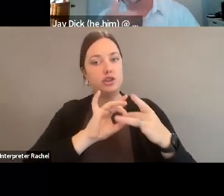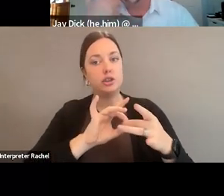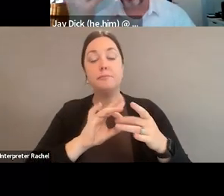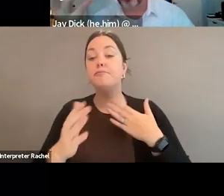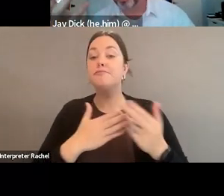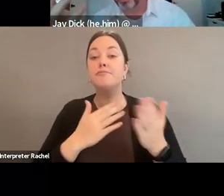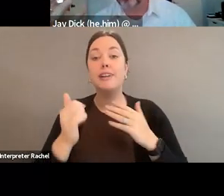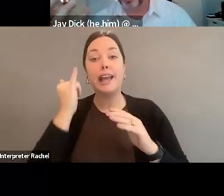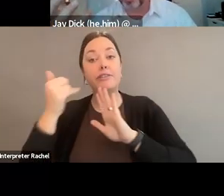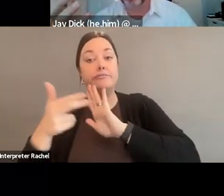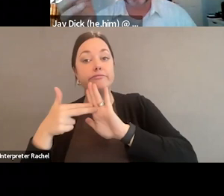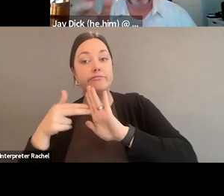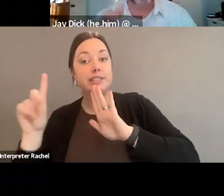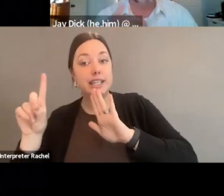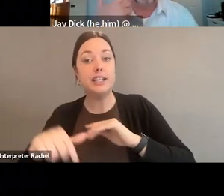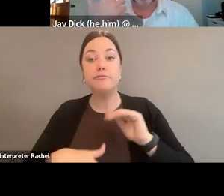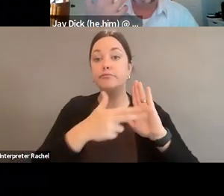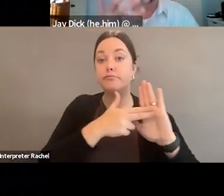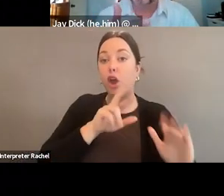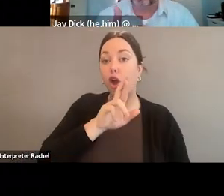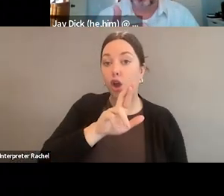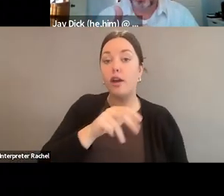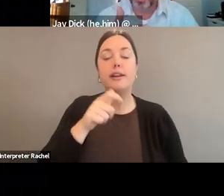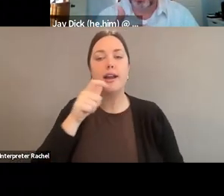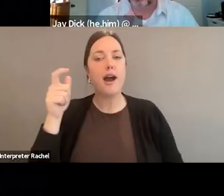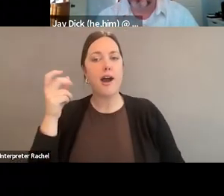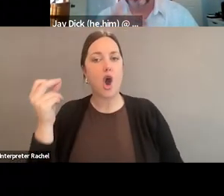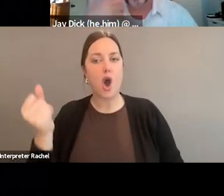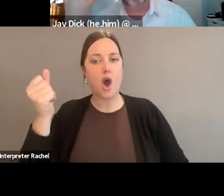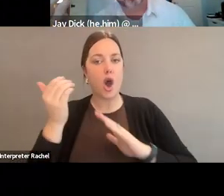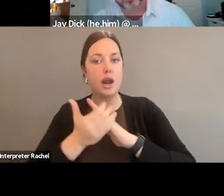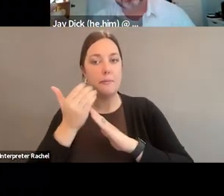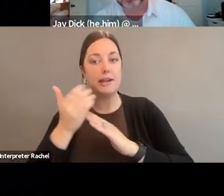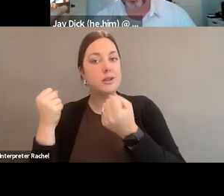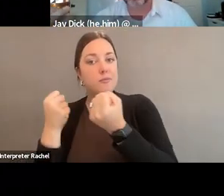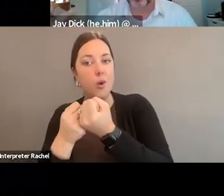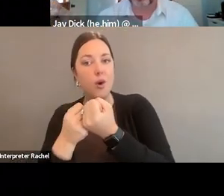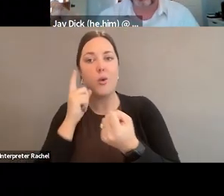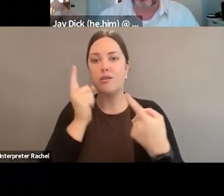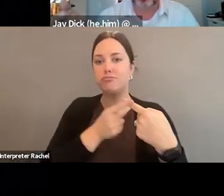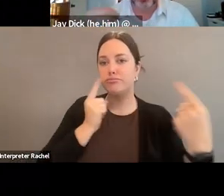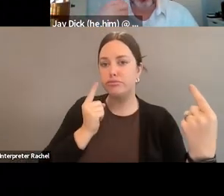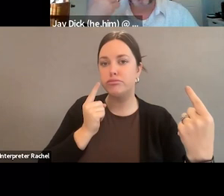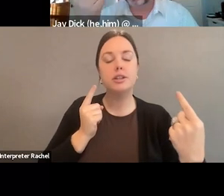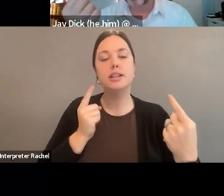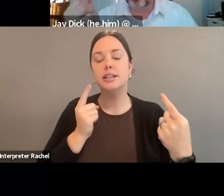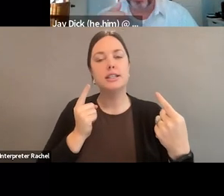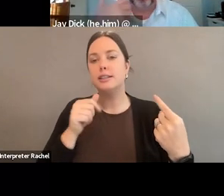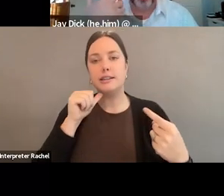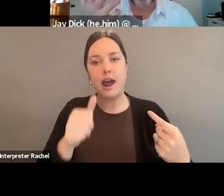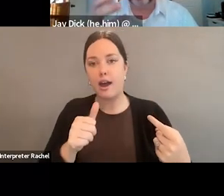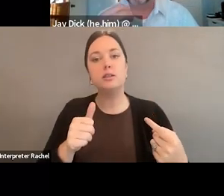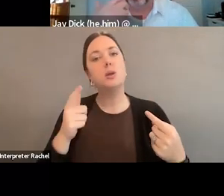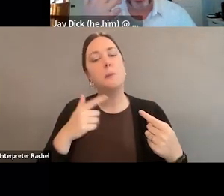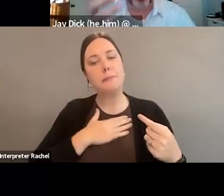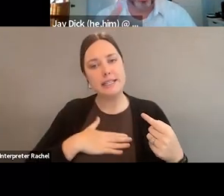D or an R behind their name doesn't mean that they're automatically going to support or oppose the arts and culture. So, get to know